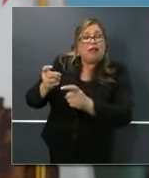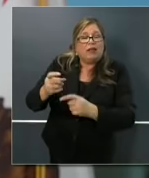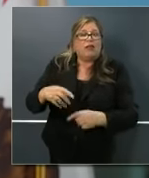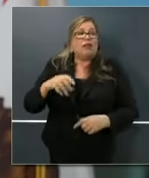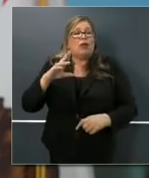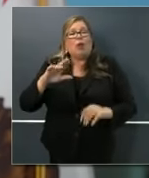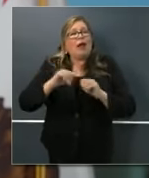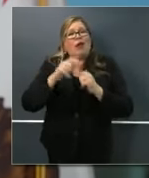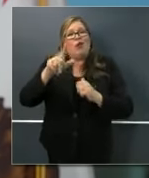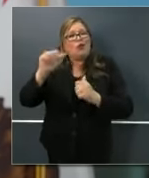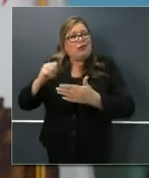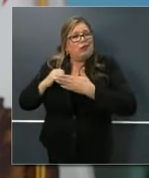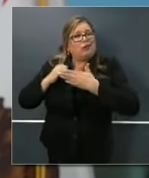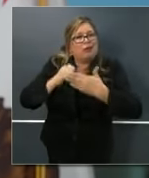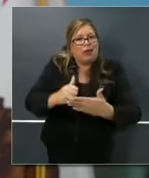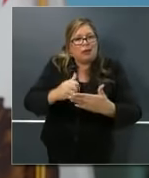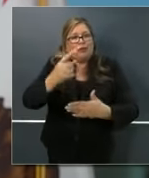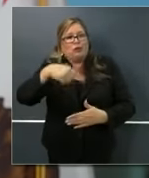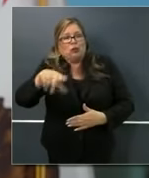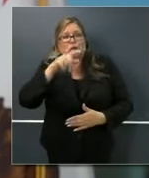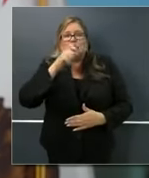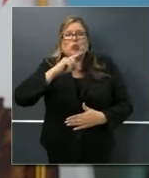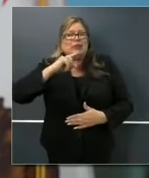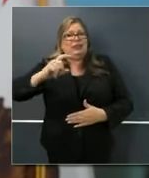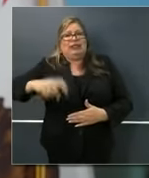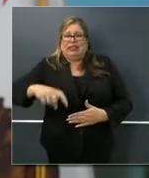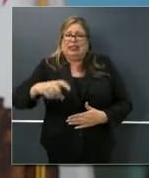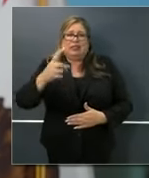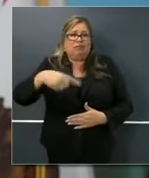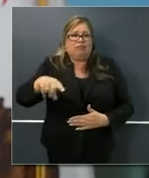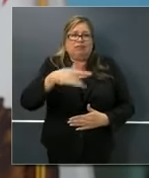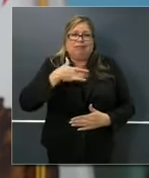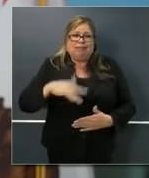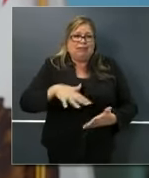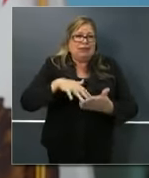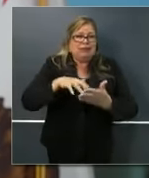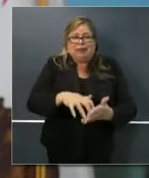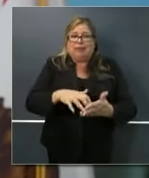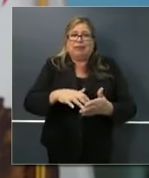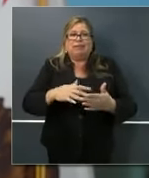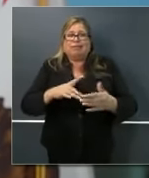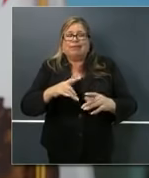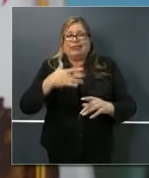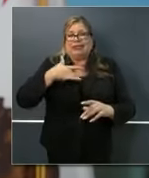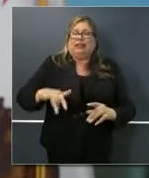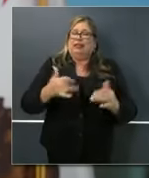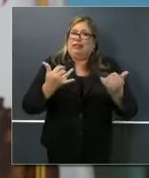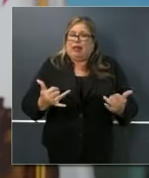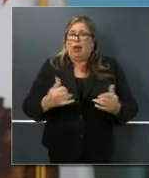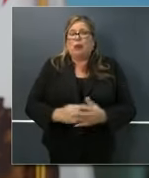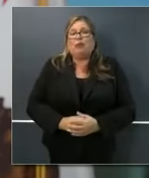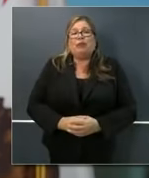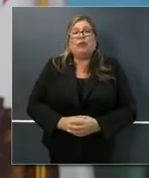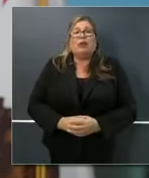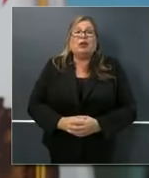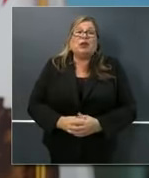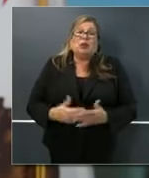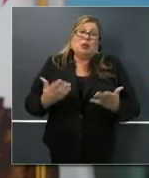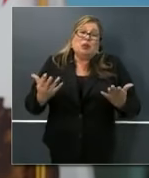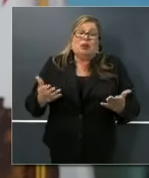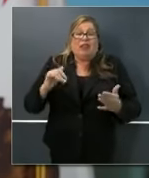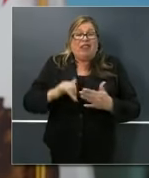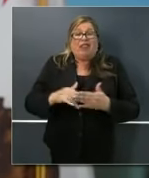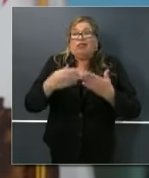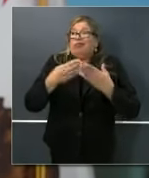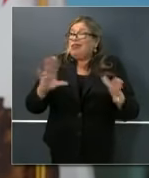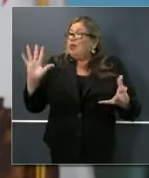and attention to those most in need and most vulnerable at this moment of crisis. So that's it in broad strokes where we are